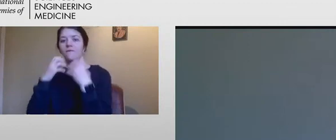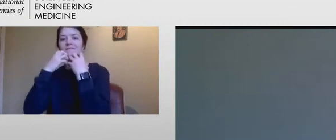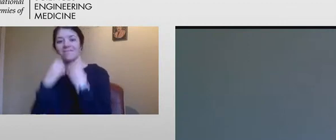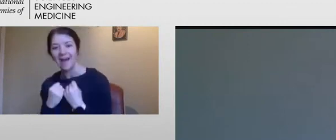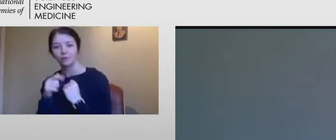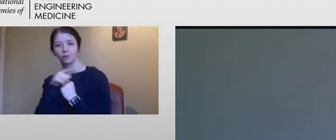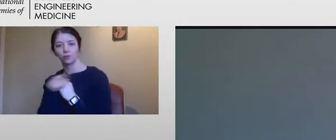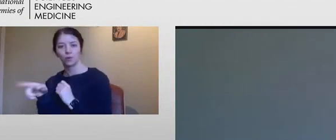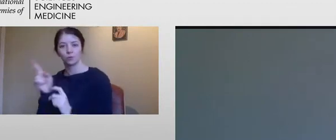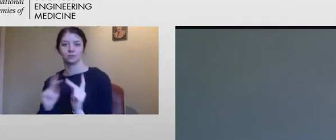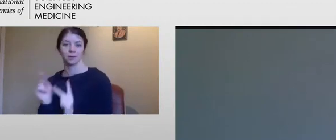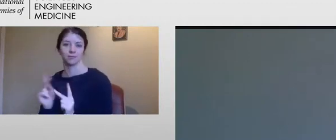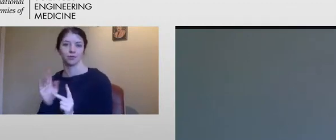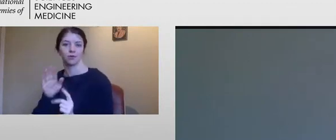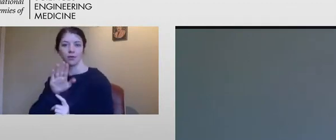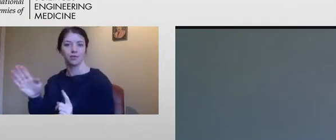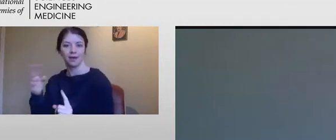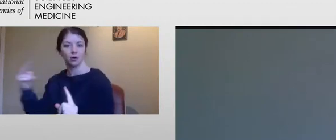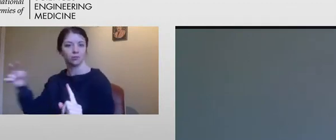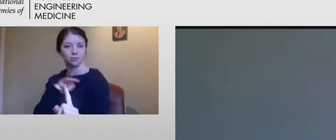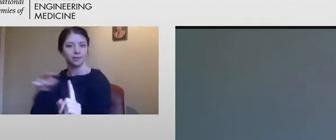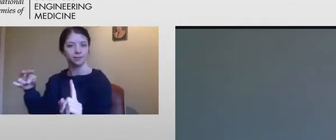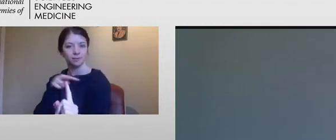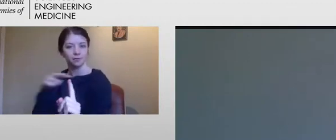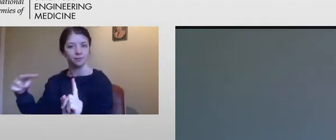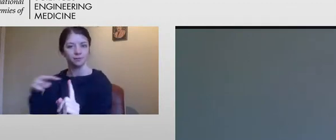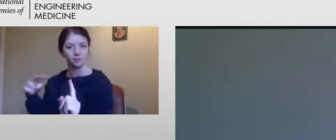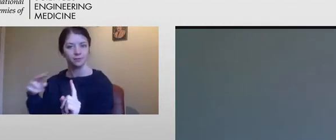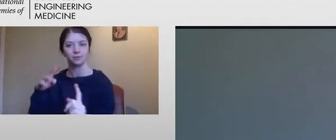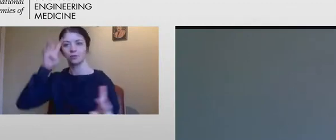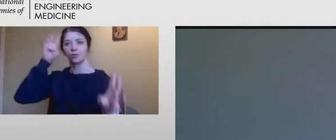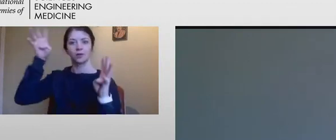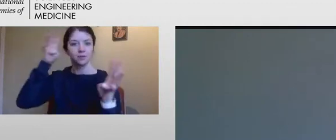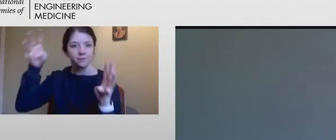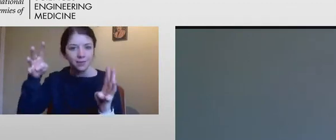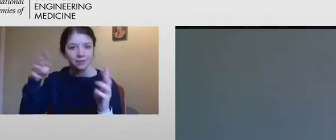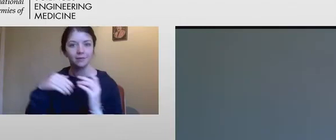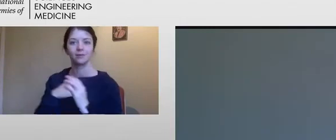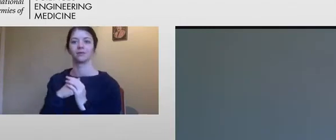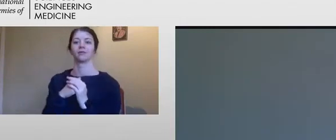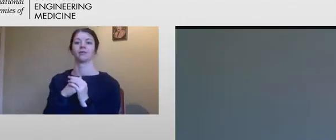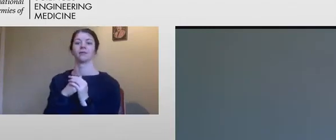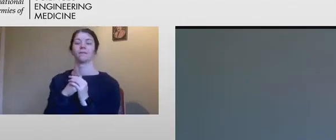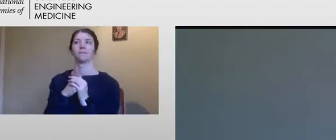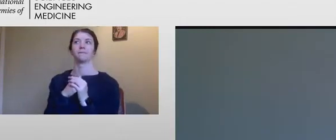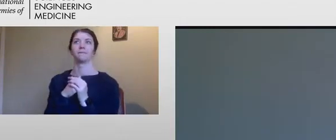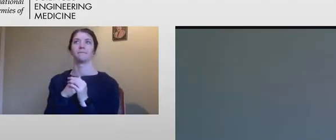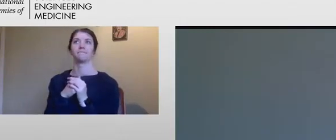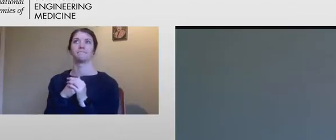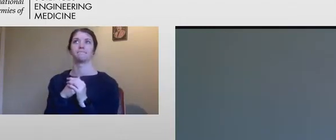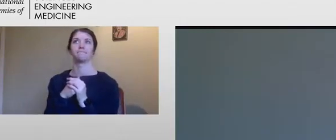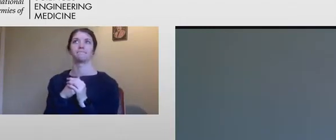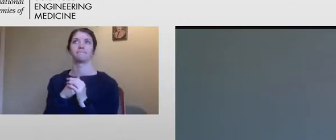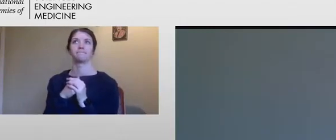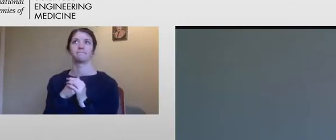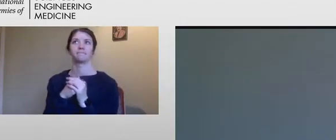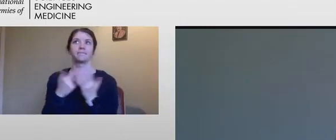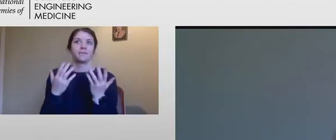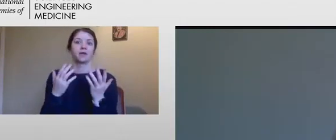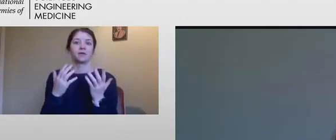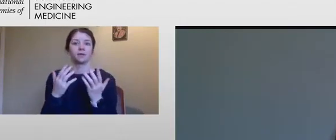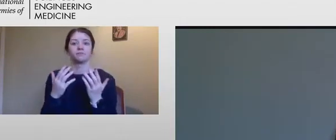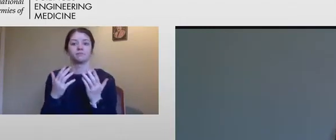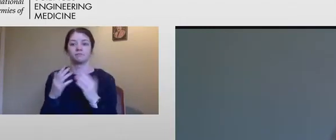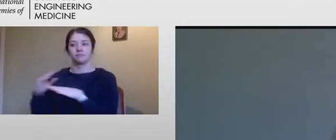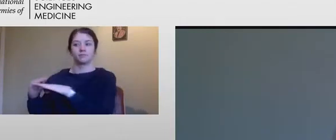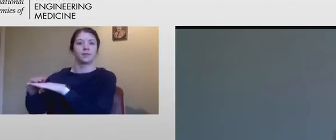that, and creativity and, you know, influence that